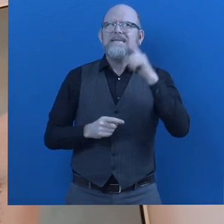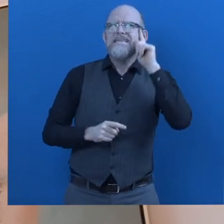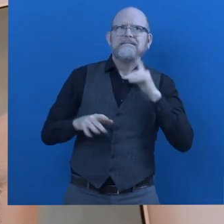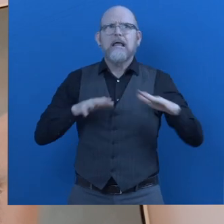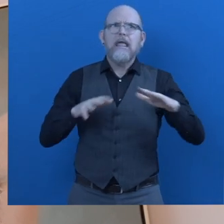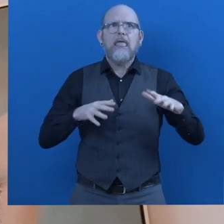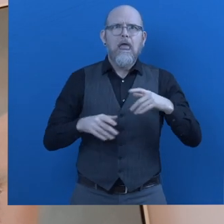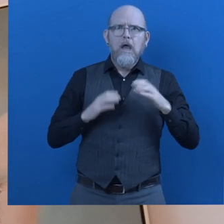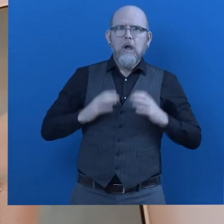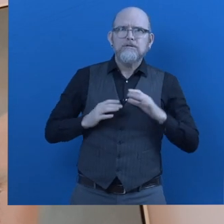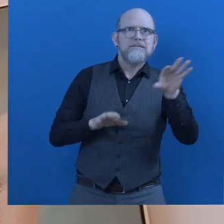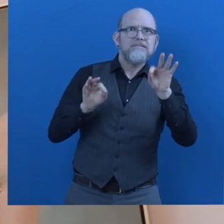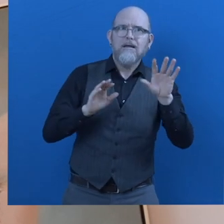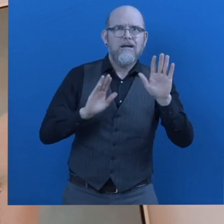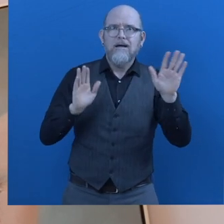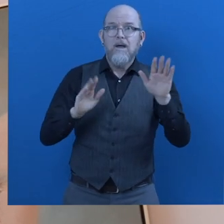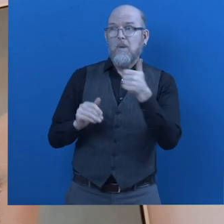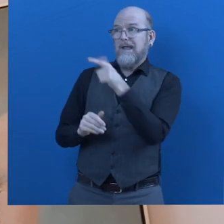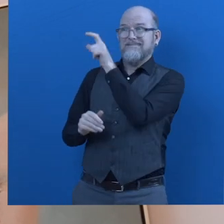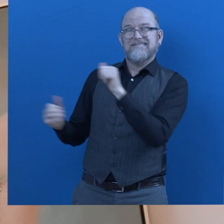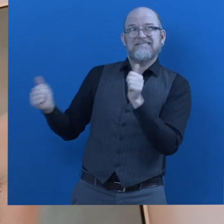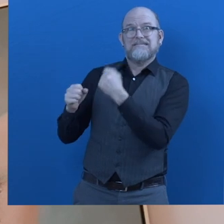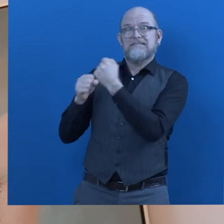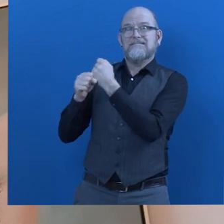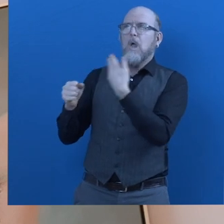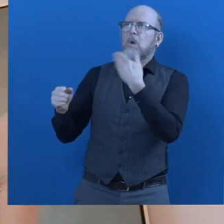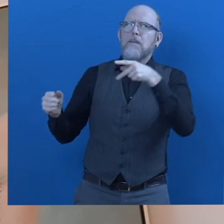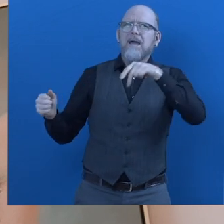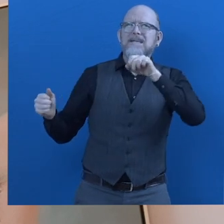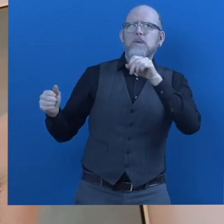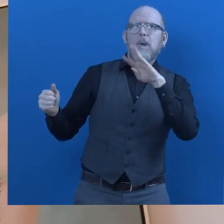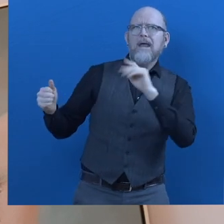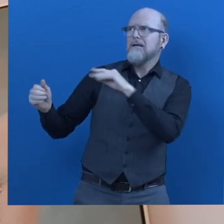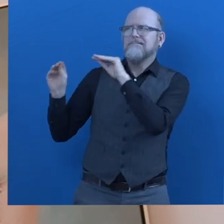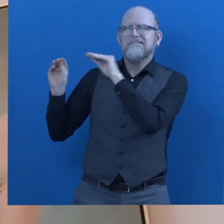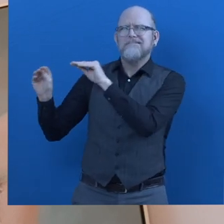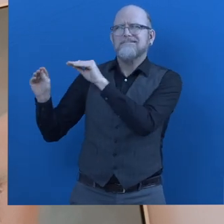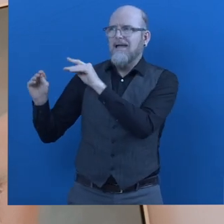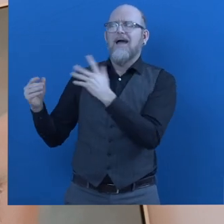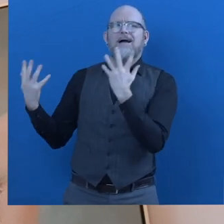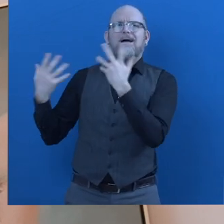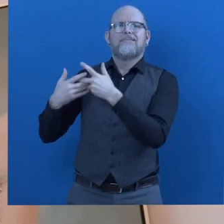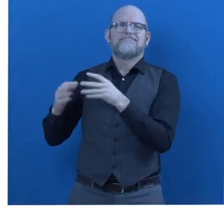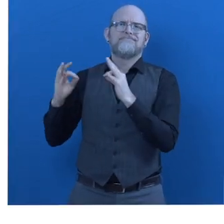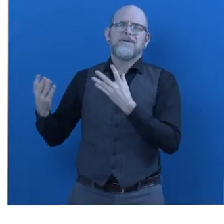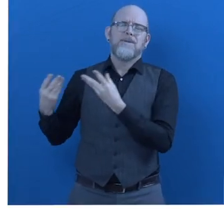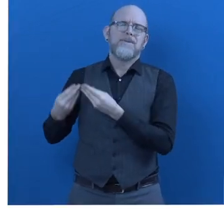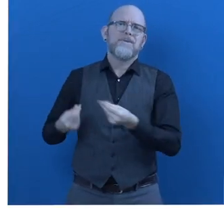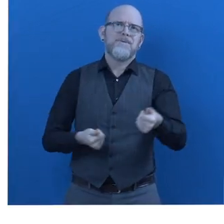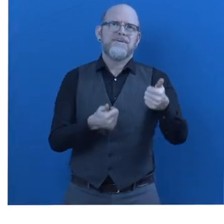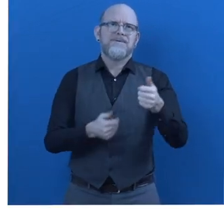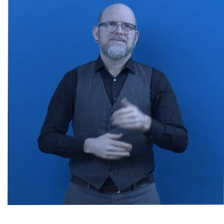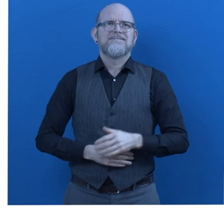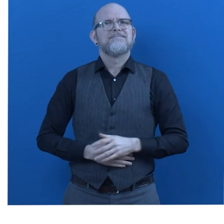projects. My co-workers understand me better because Passwerk informed them about my autism. Zero Project.